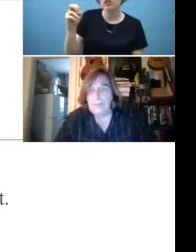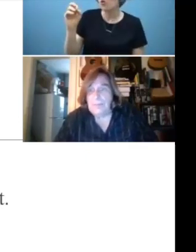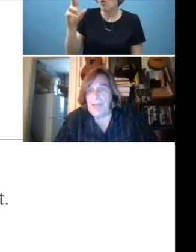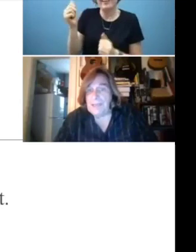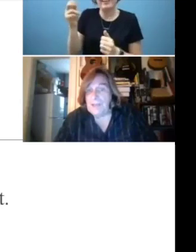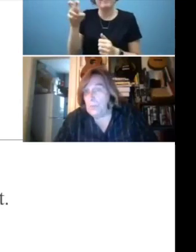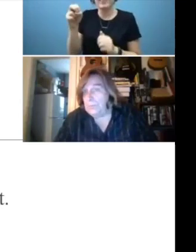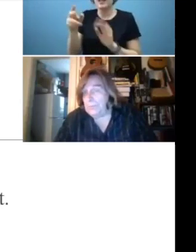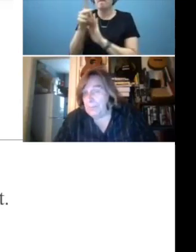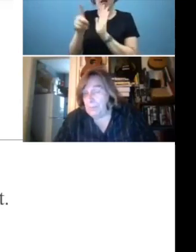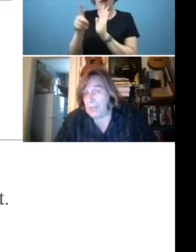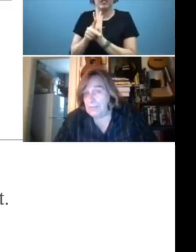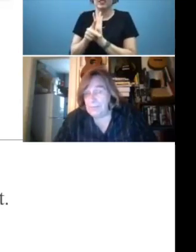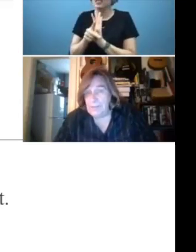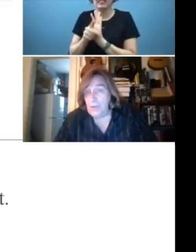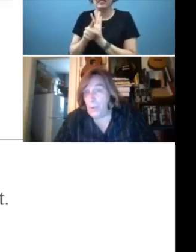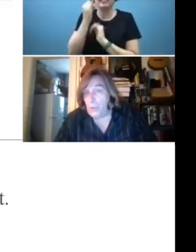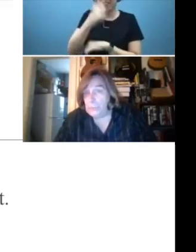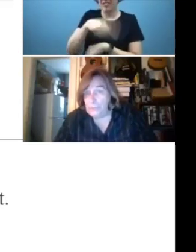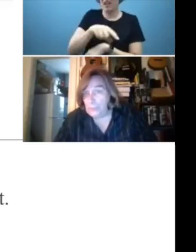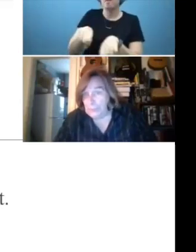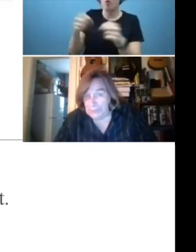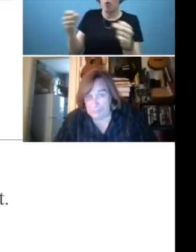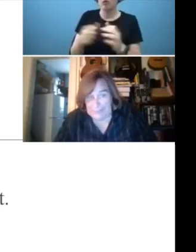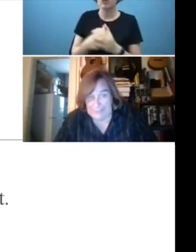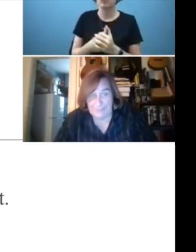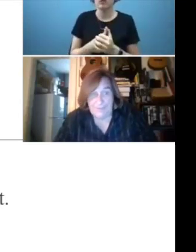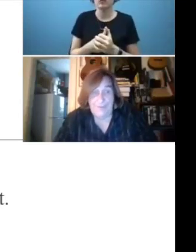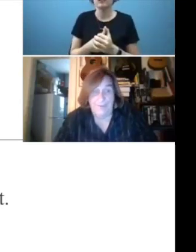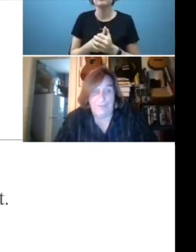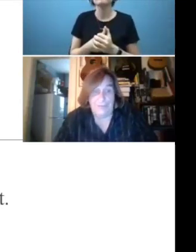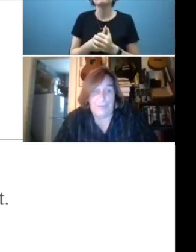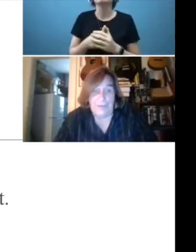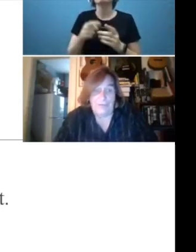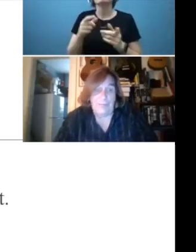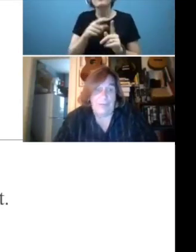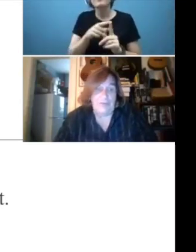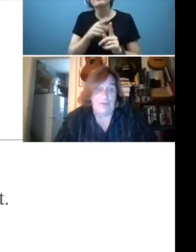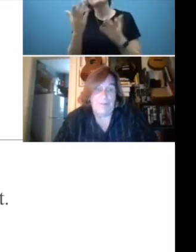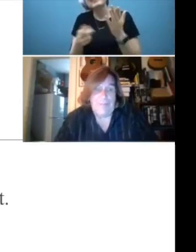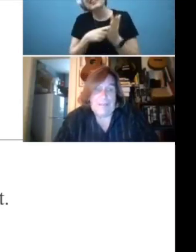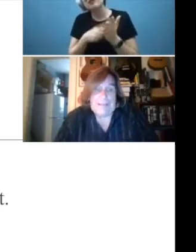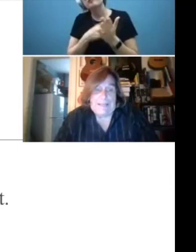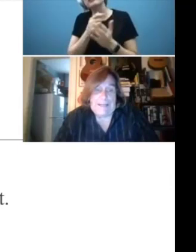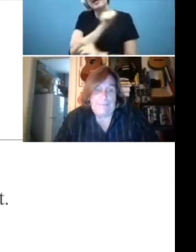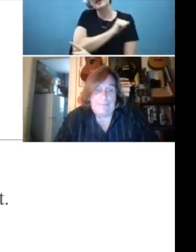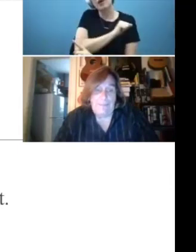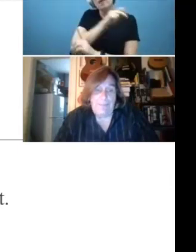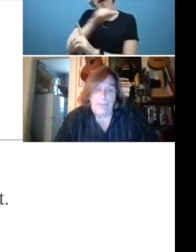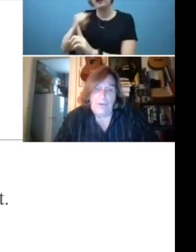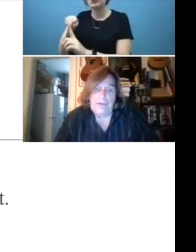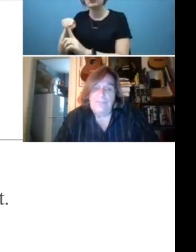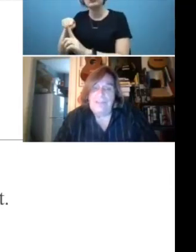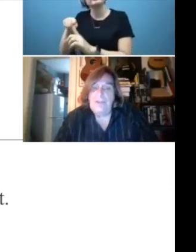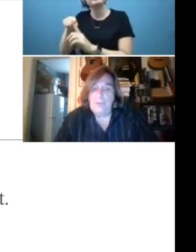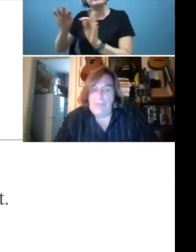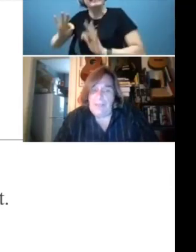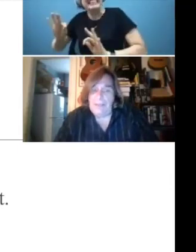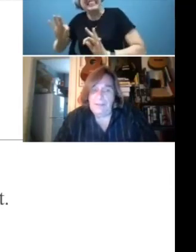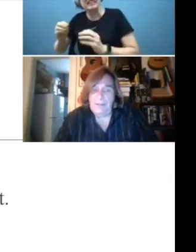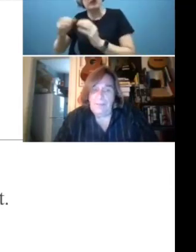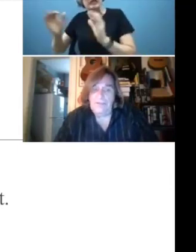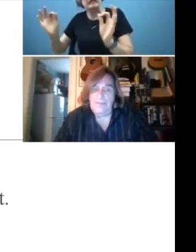kind of brings me back and will bring me back to the cold soup complaint, which we hear so much of. The third is